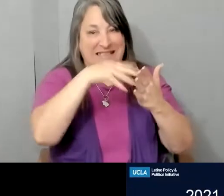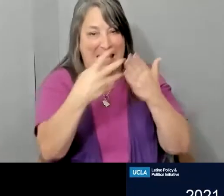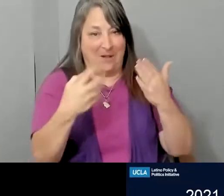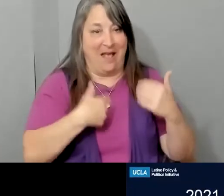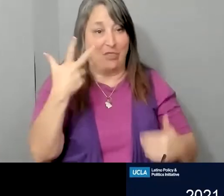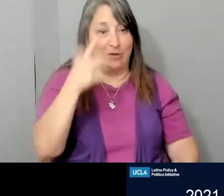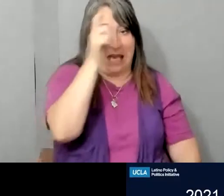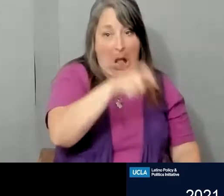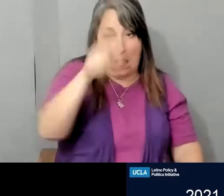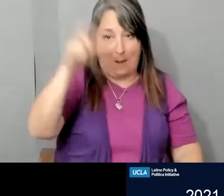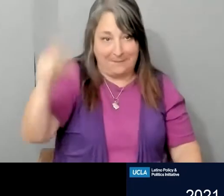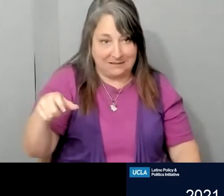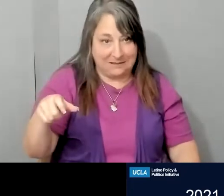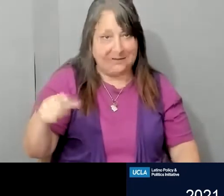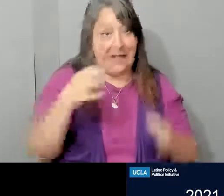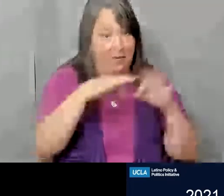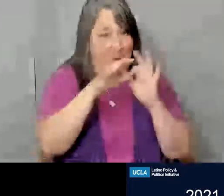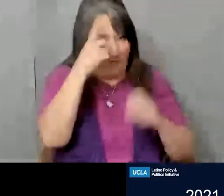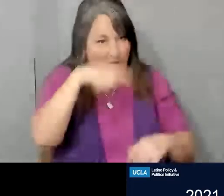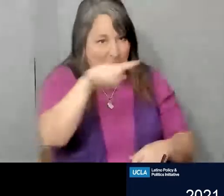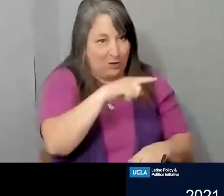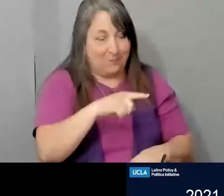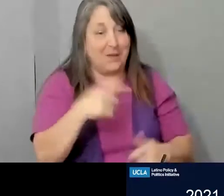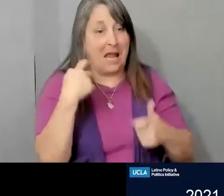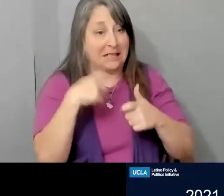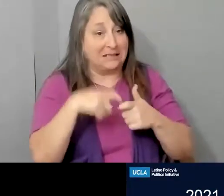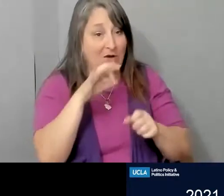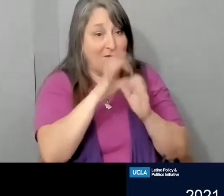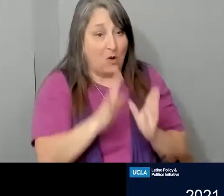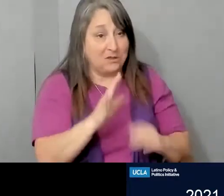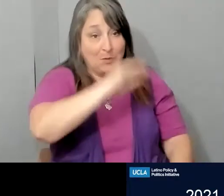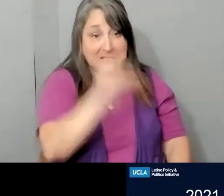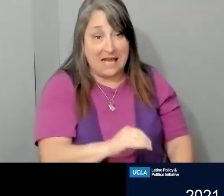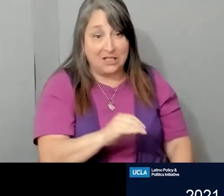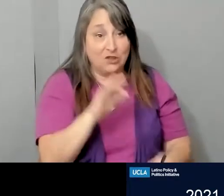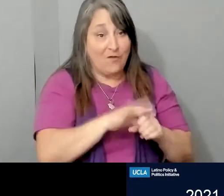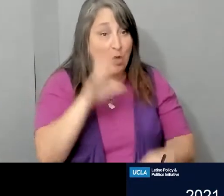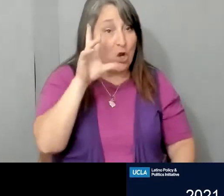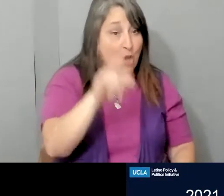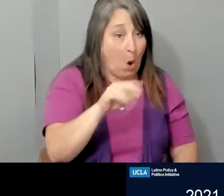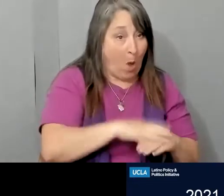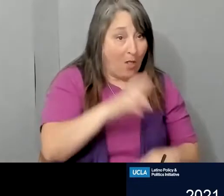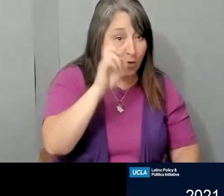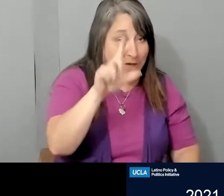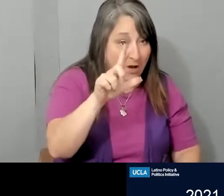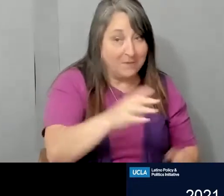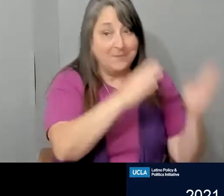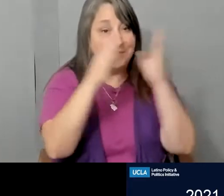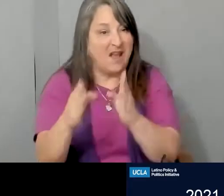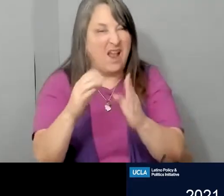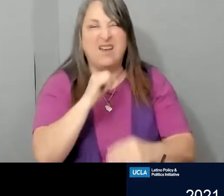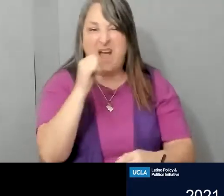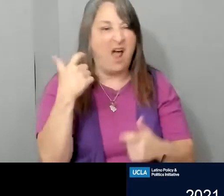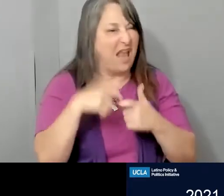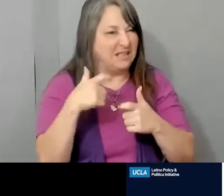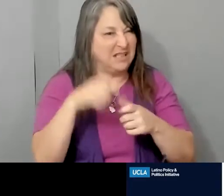that are important for you. Latino voters, the percent of them who voted no on the recall, and then non-Latino voters, who